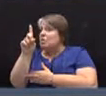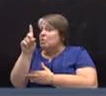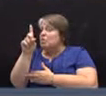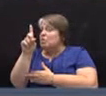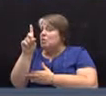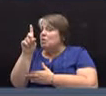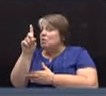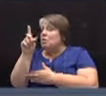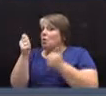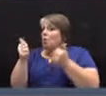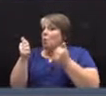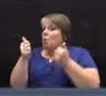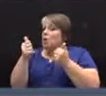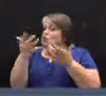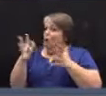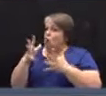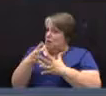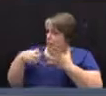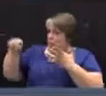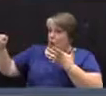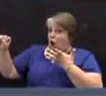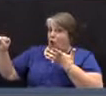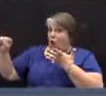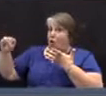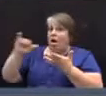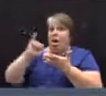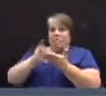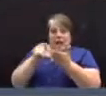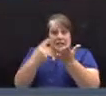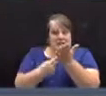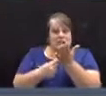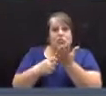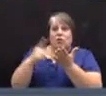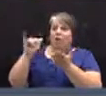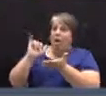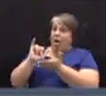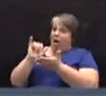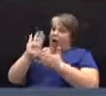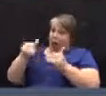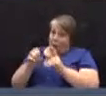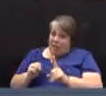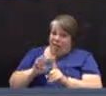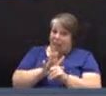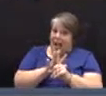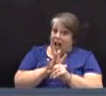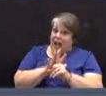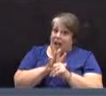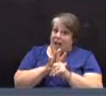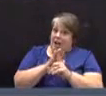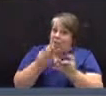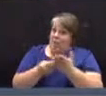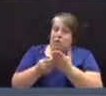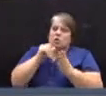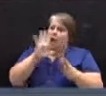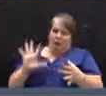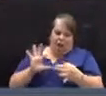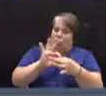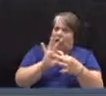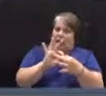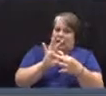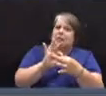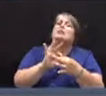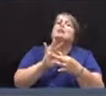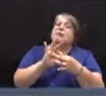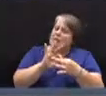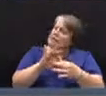been withdrawn, the discussion of those proceeds and how they may affect the budget is still germane? That is still a part